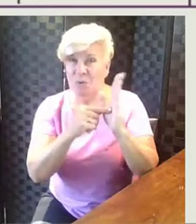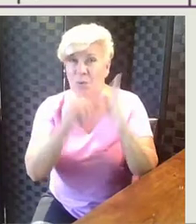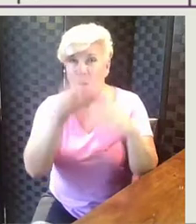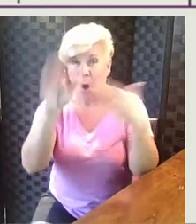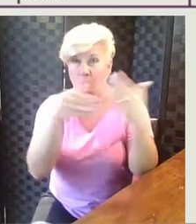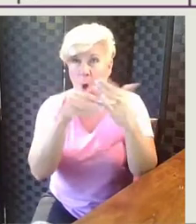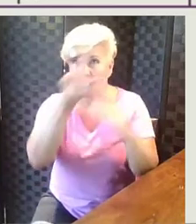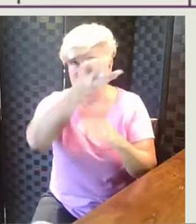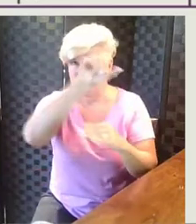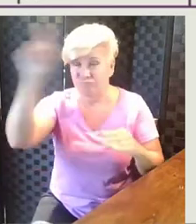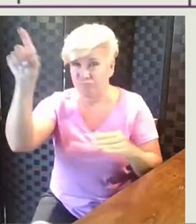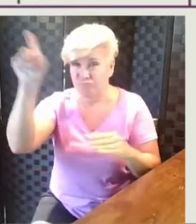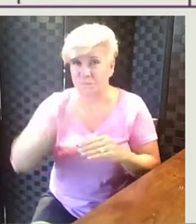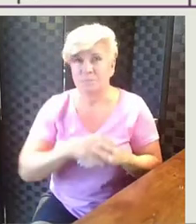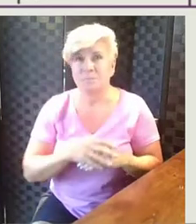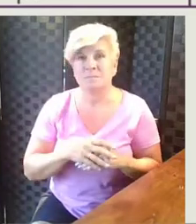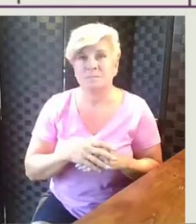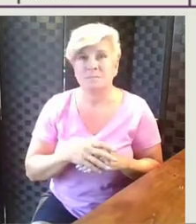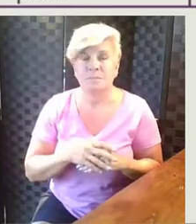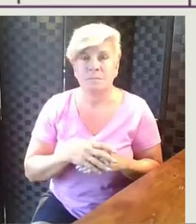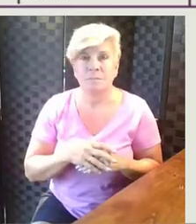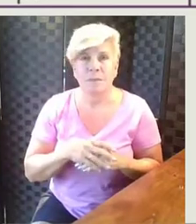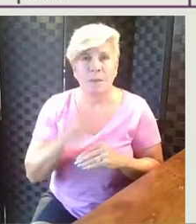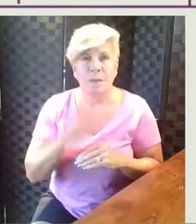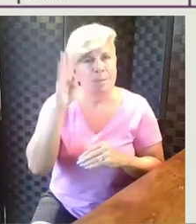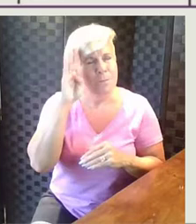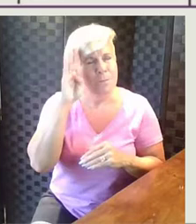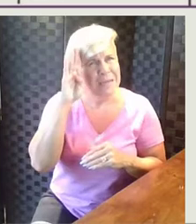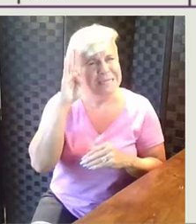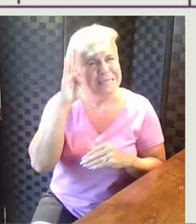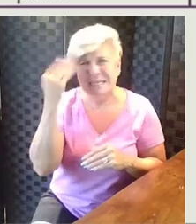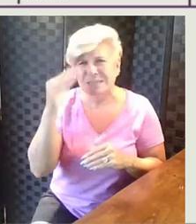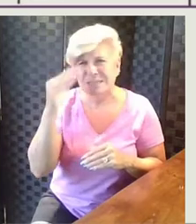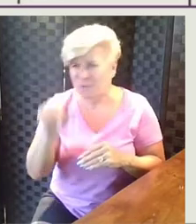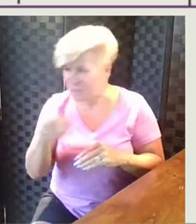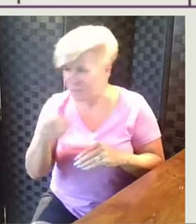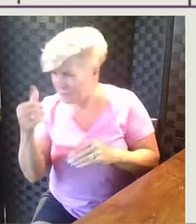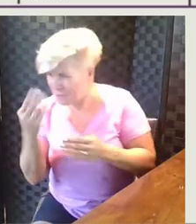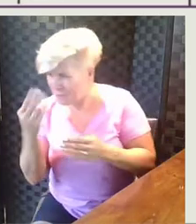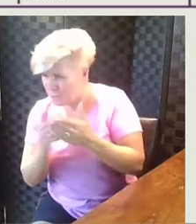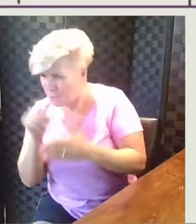the whole section. Brian just doesn't know what the other part is.